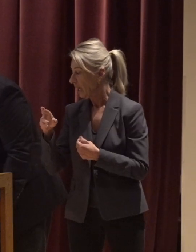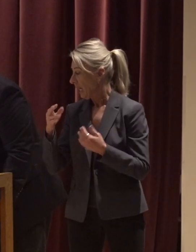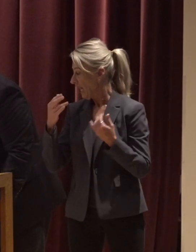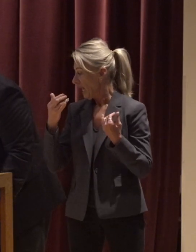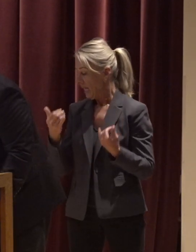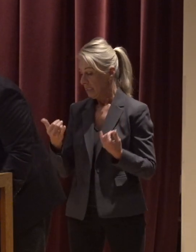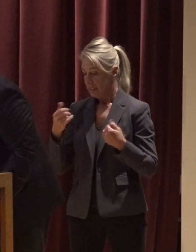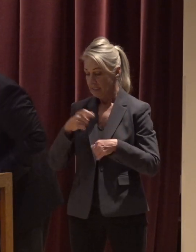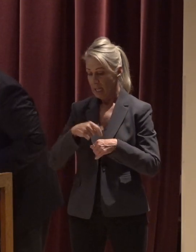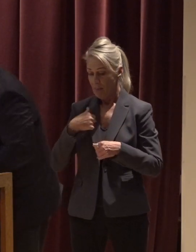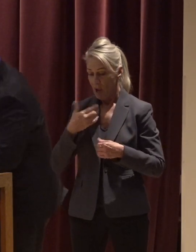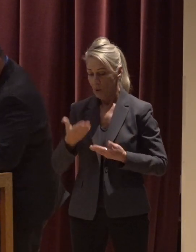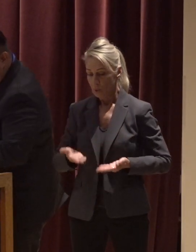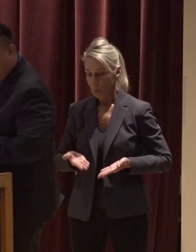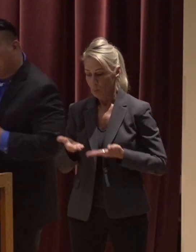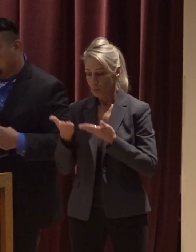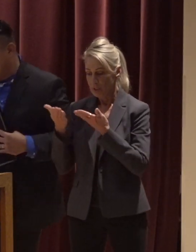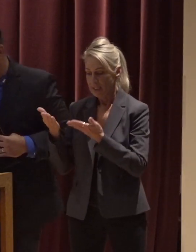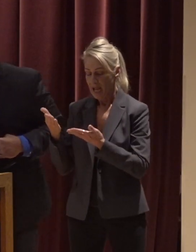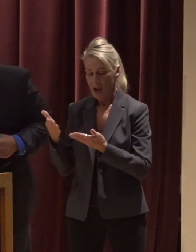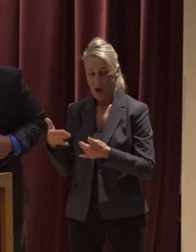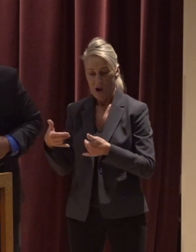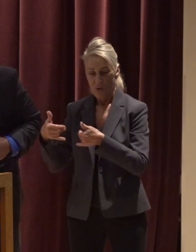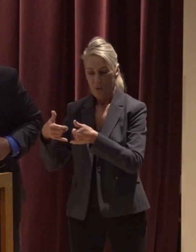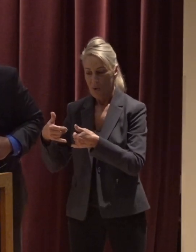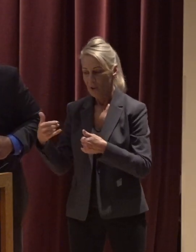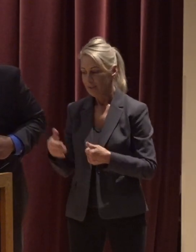present an award